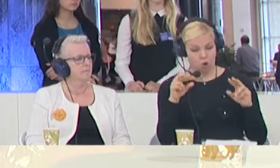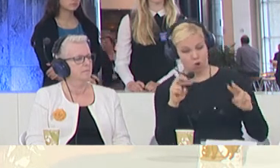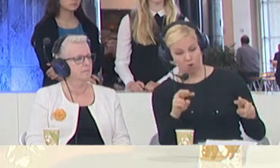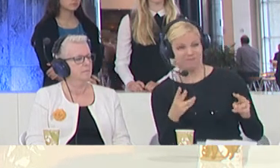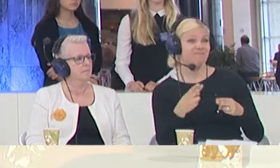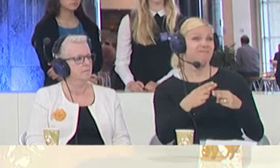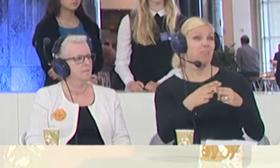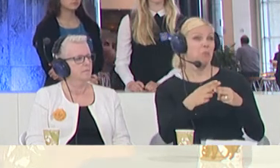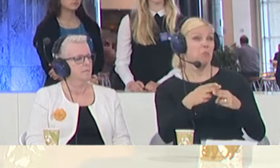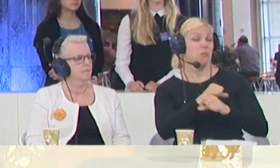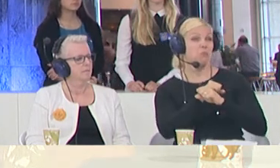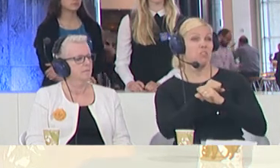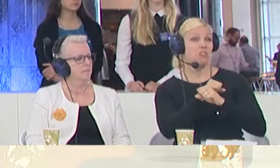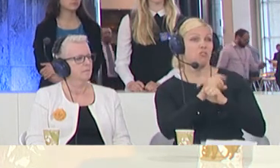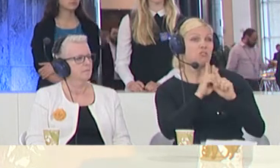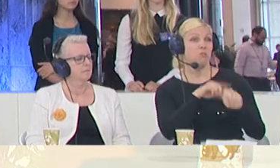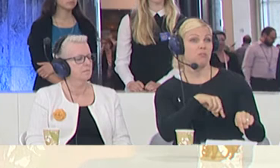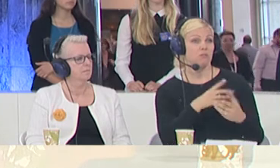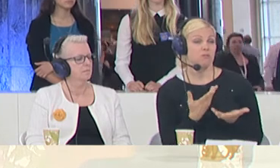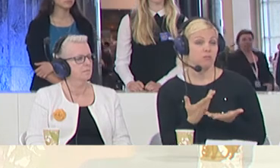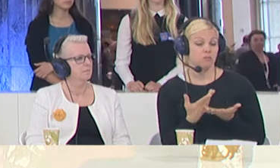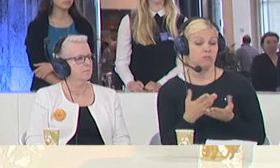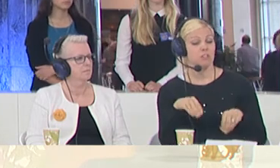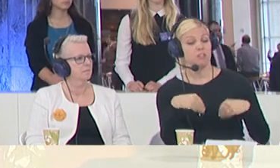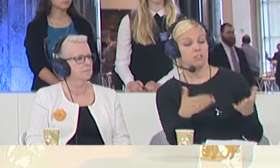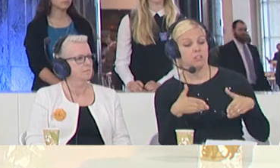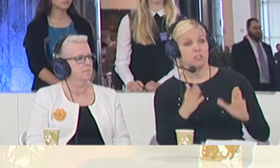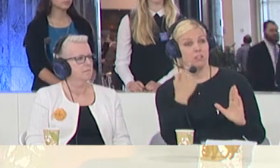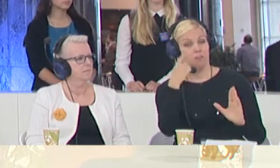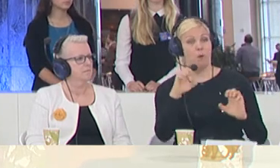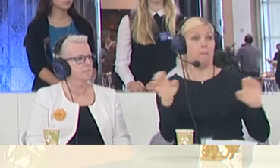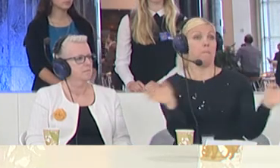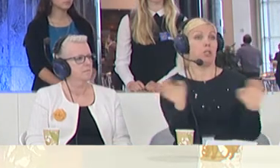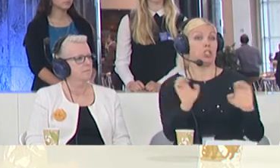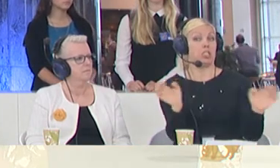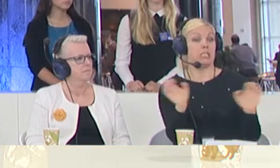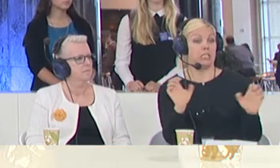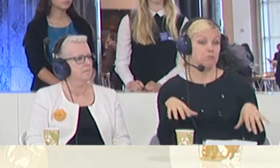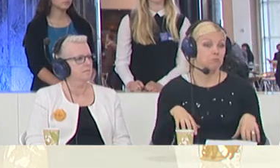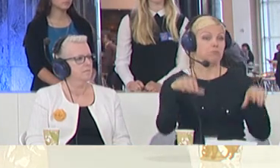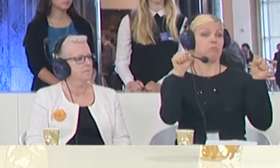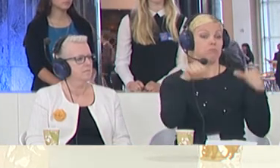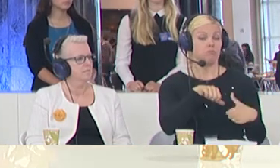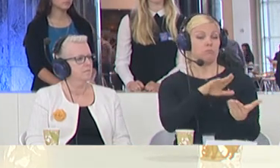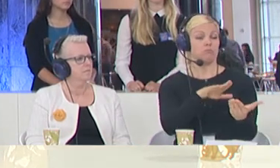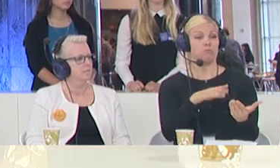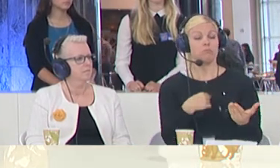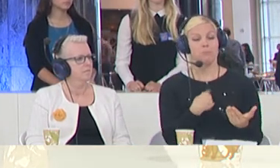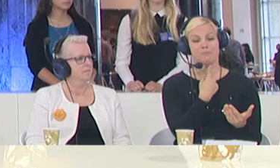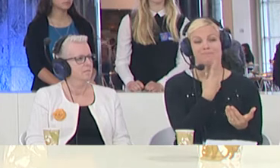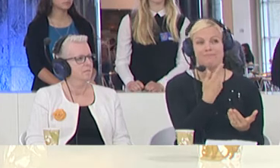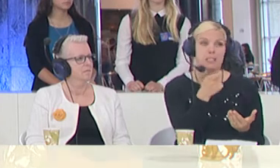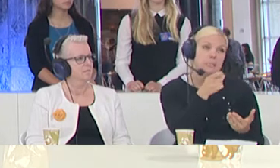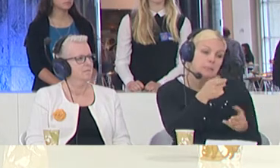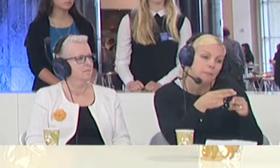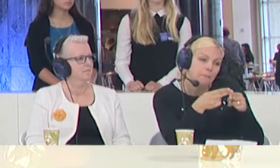protection directive, which gives way for emergency measures. So I think that is certainly, I mean, I'm saying it's a small step